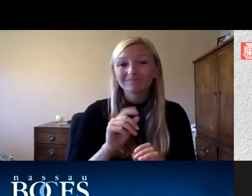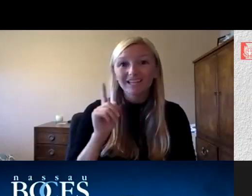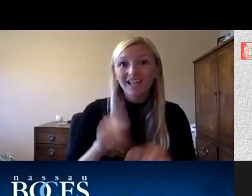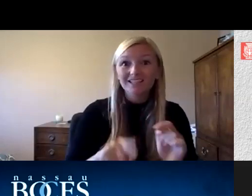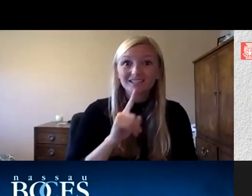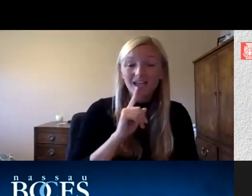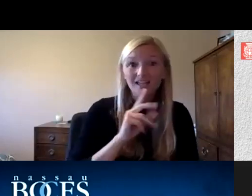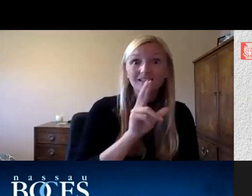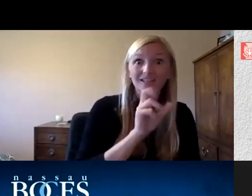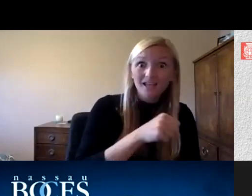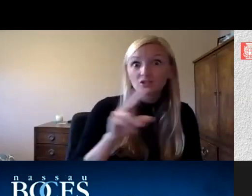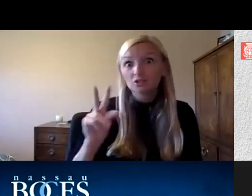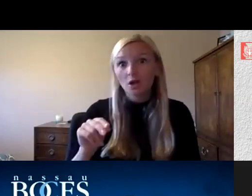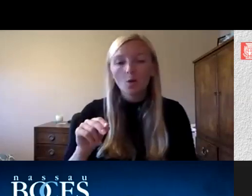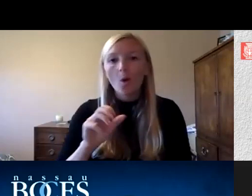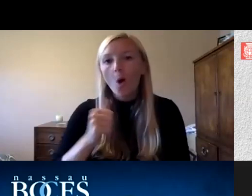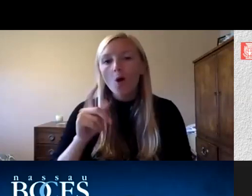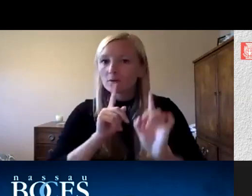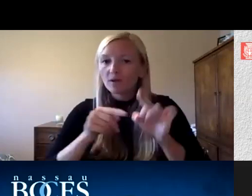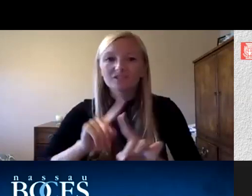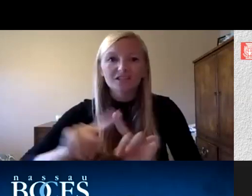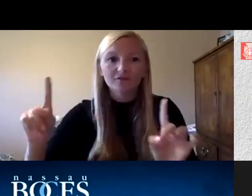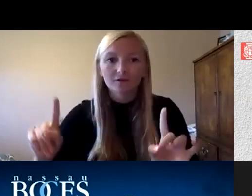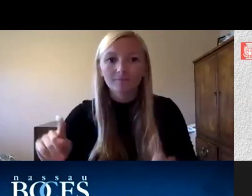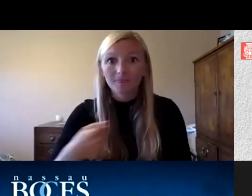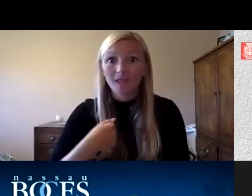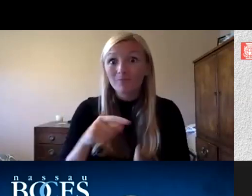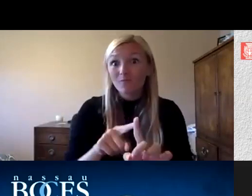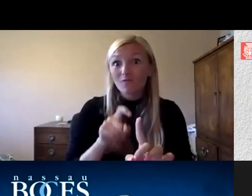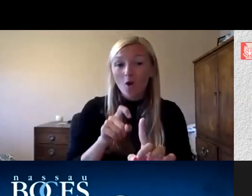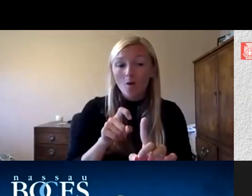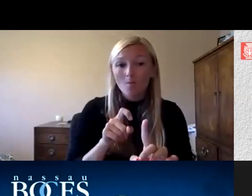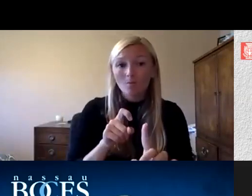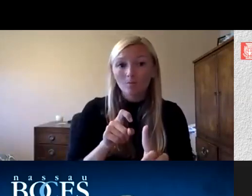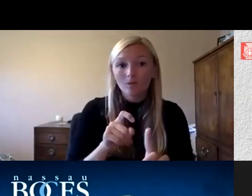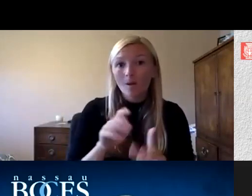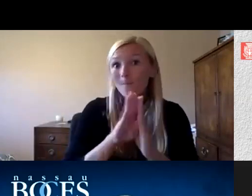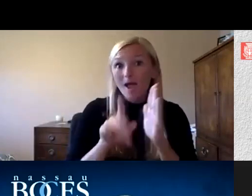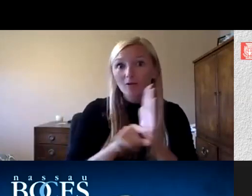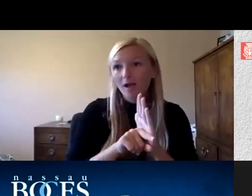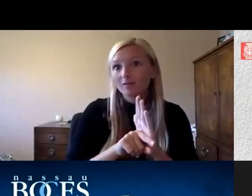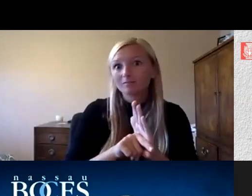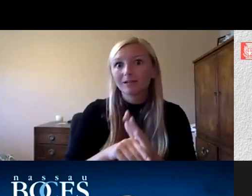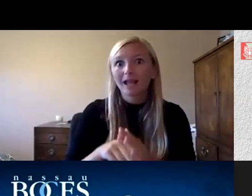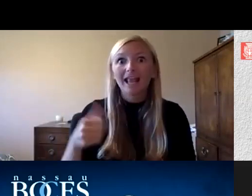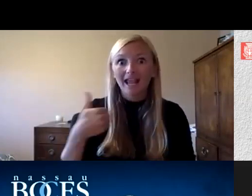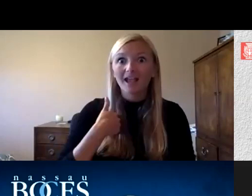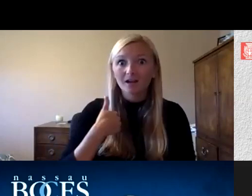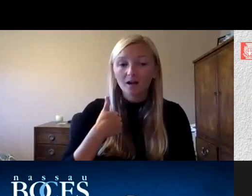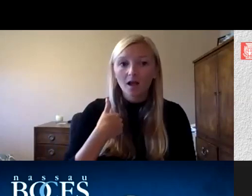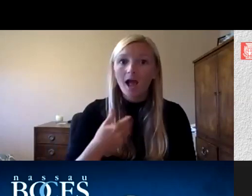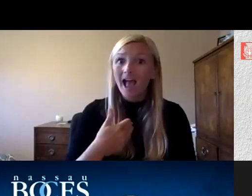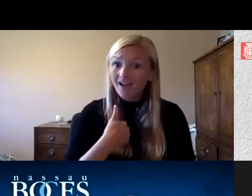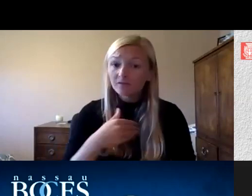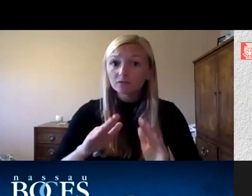because every answer is going to be different i mean i come from a from a background in northern canada where i have children who